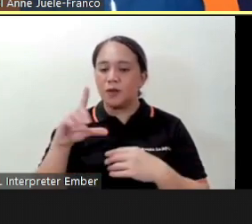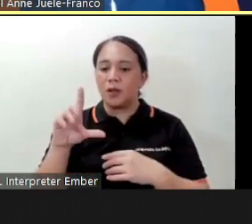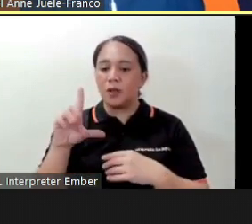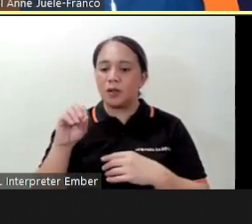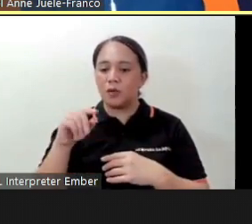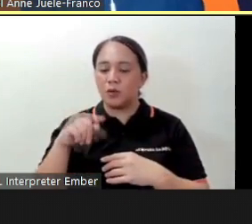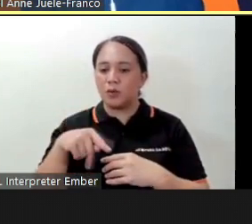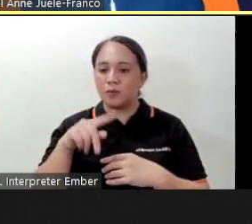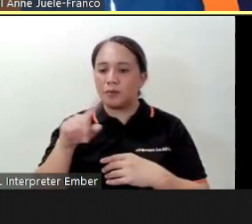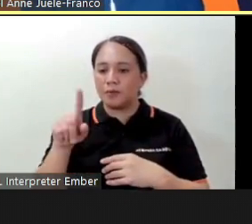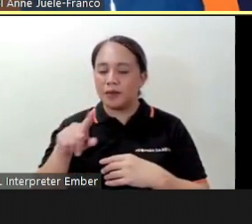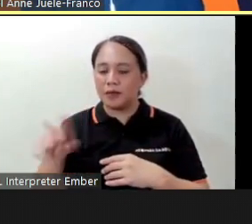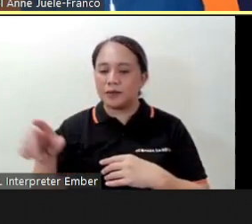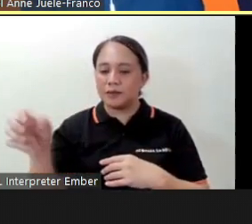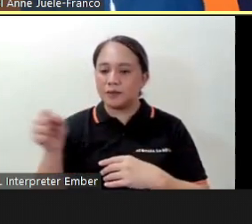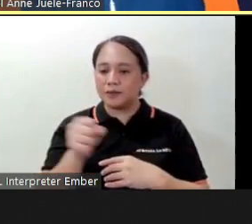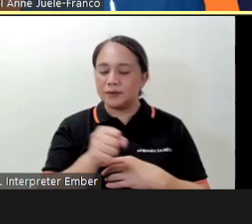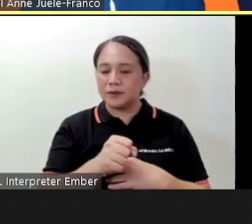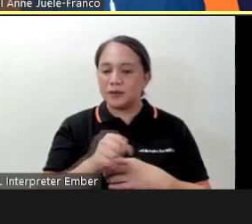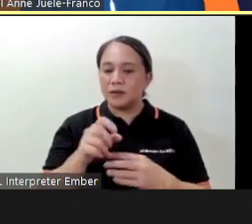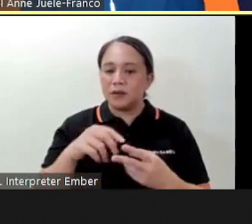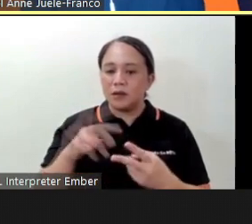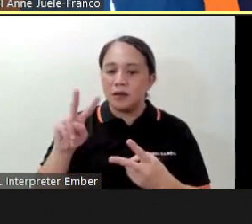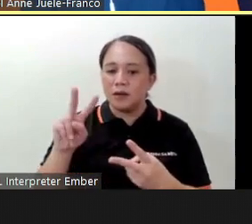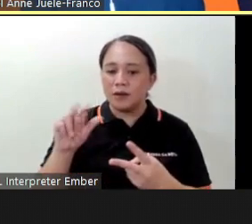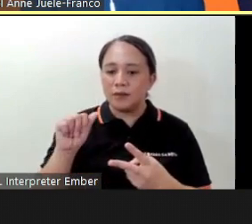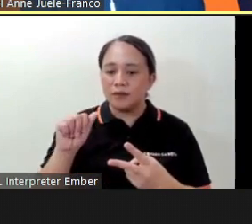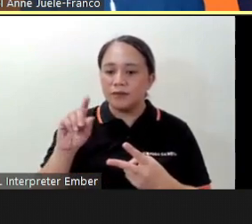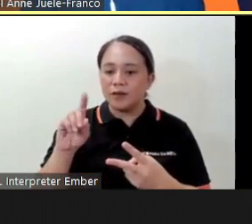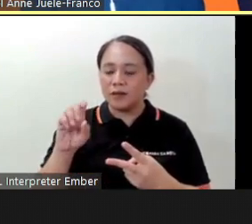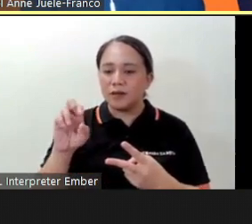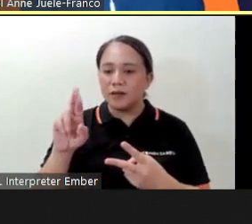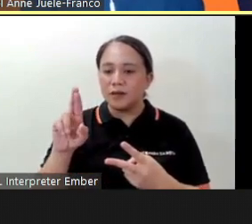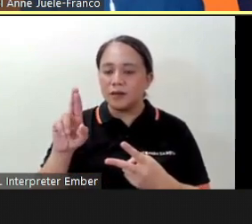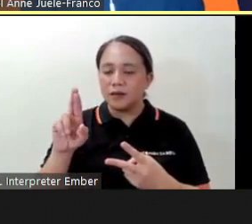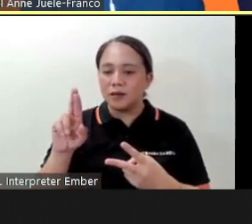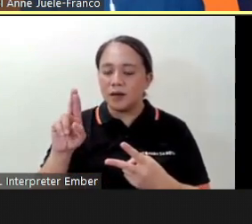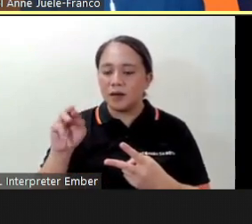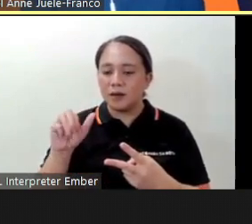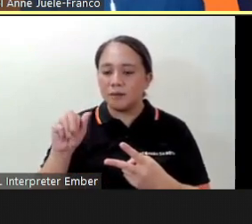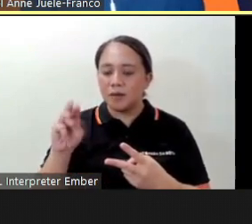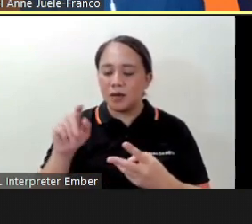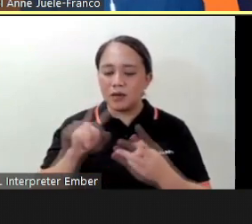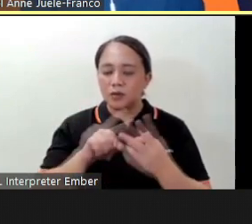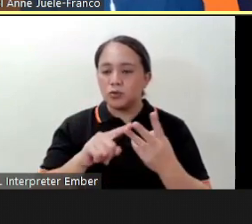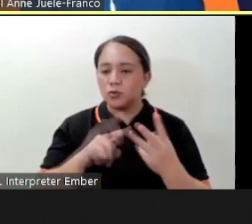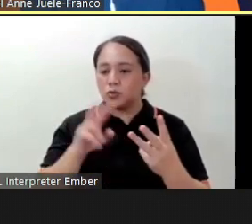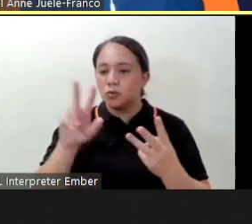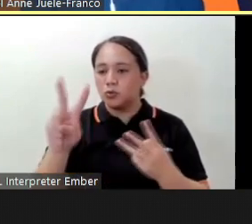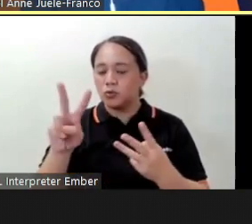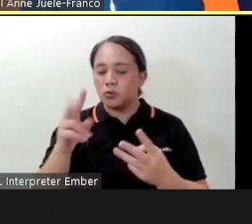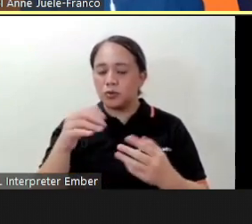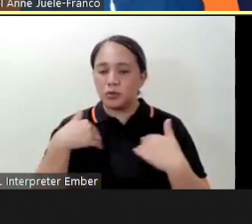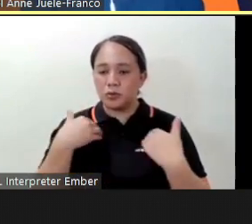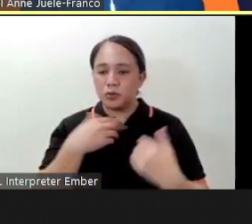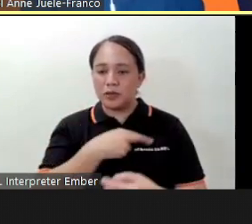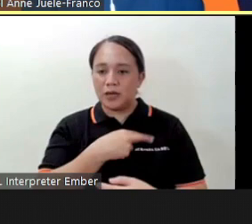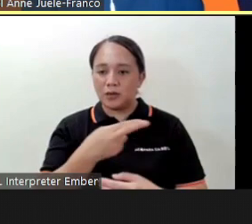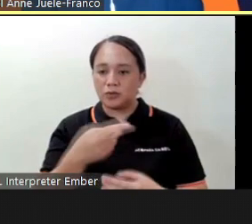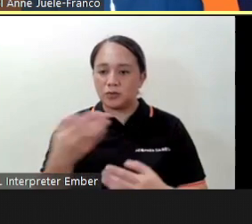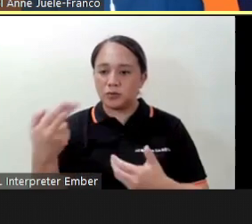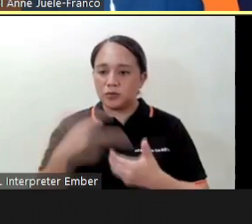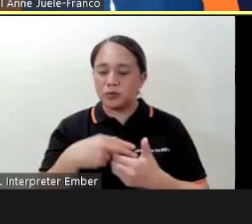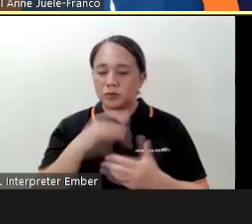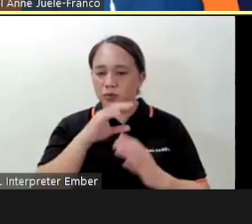and may I call on Dr. Balderrama Mr. Goseco and our two youth reactors Christian and Angelo to join me in the